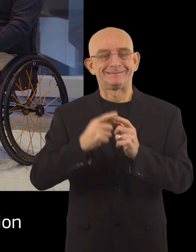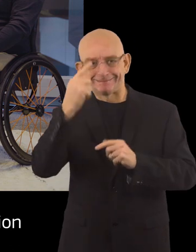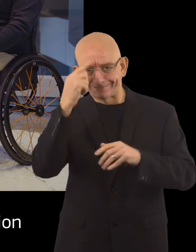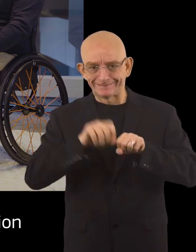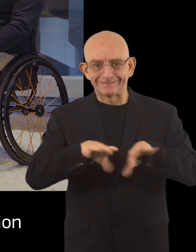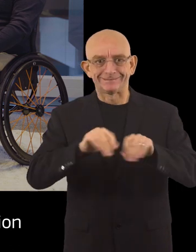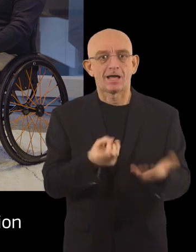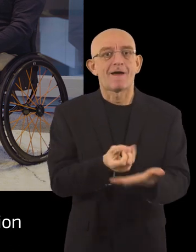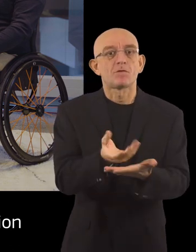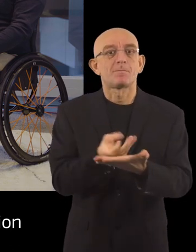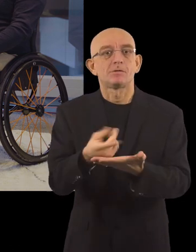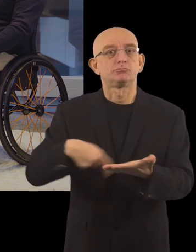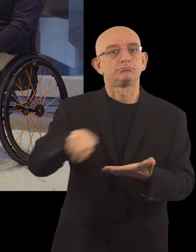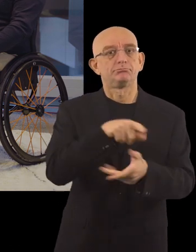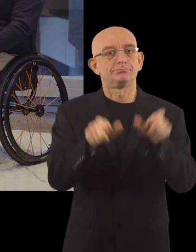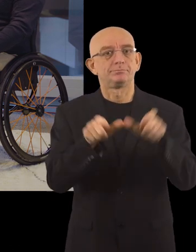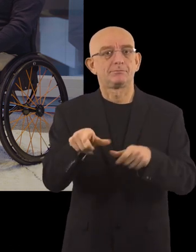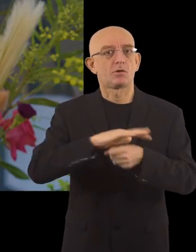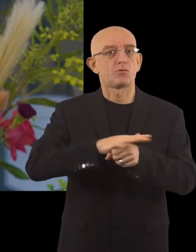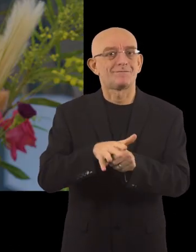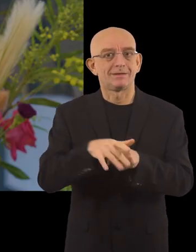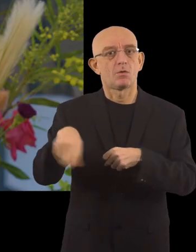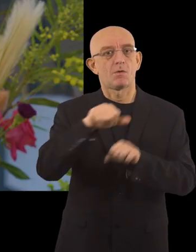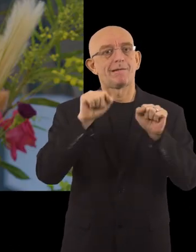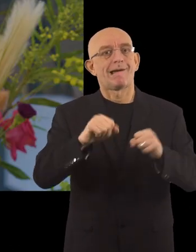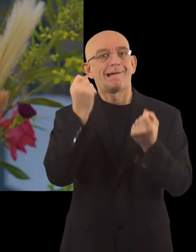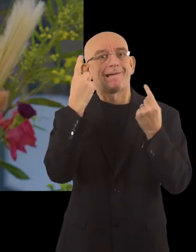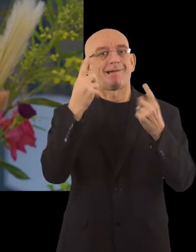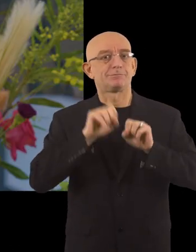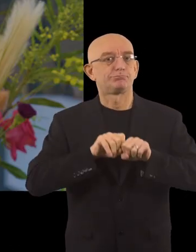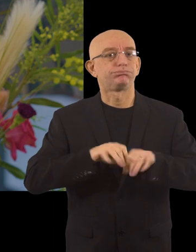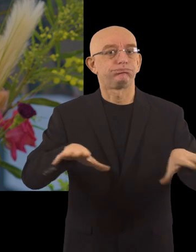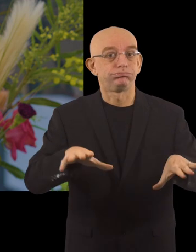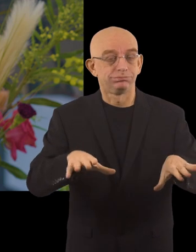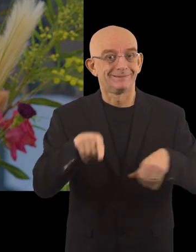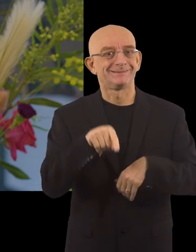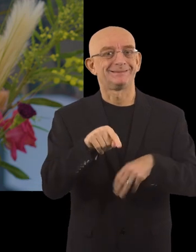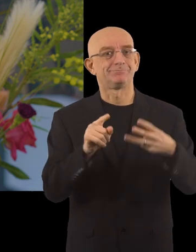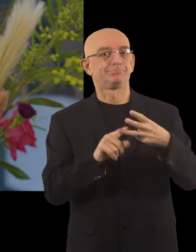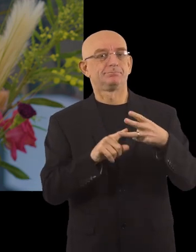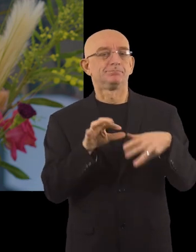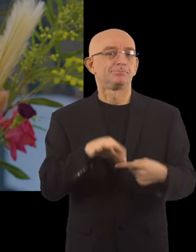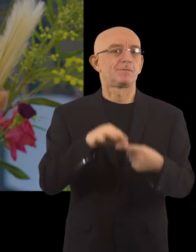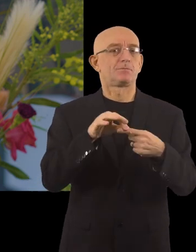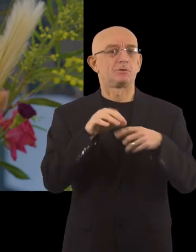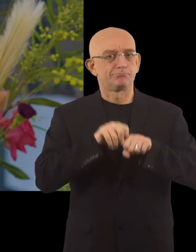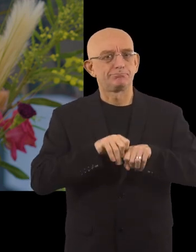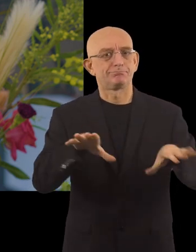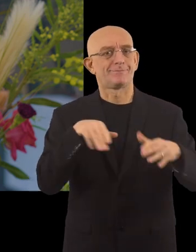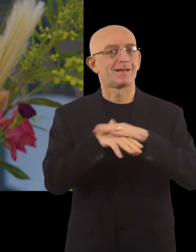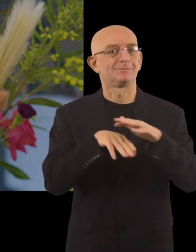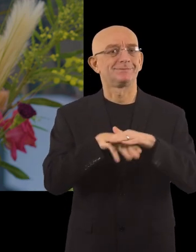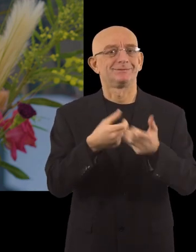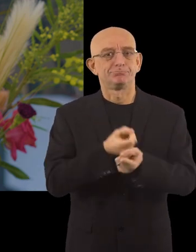digitalization to make sure information and facilities for COVID are accessible to everyone. The special mention for accessibility of public